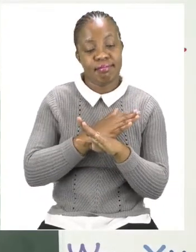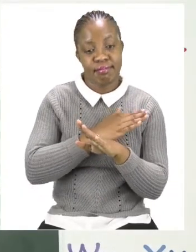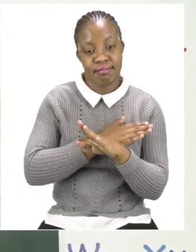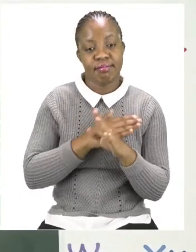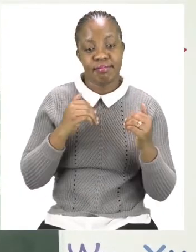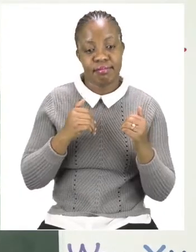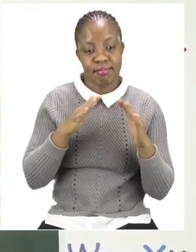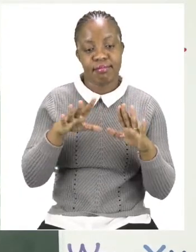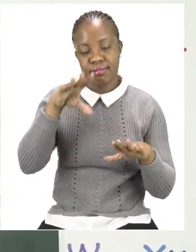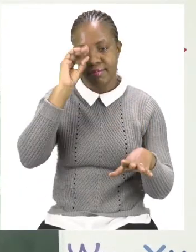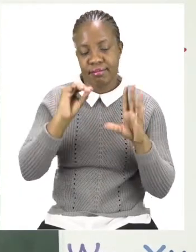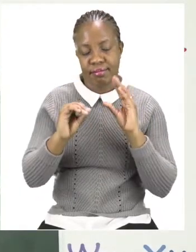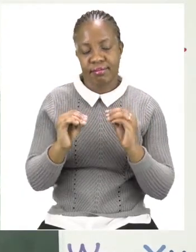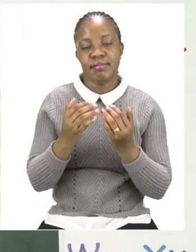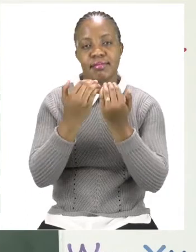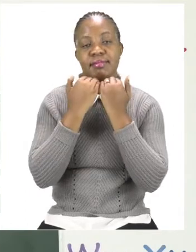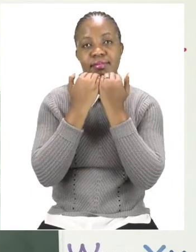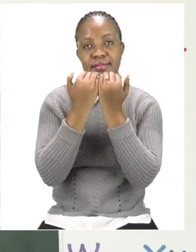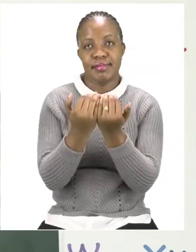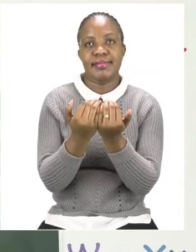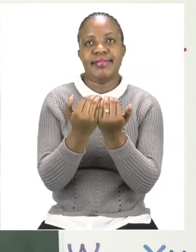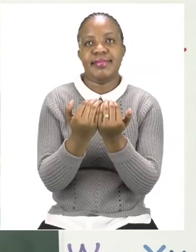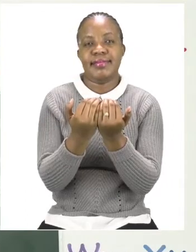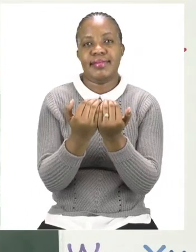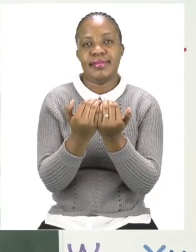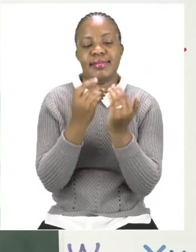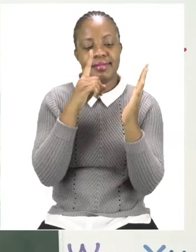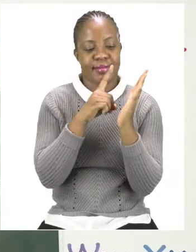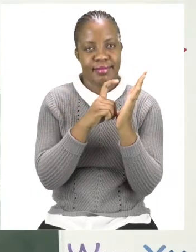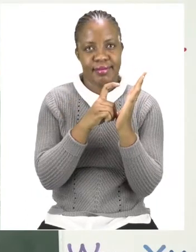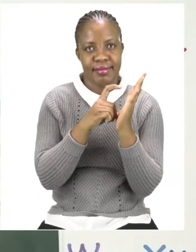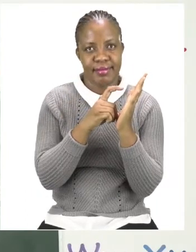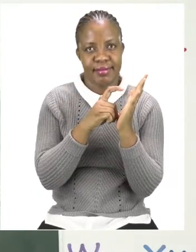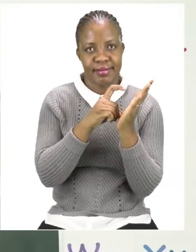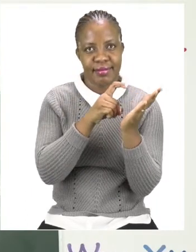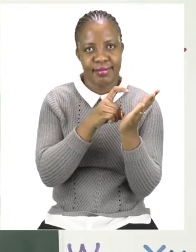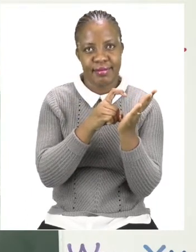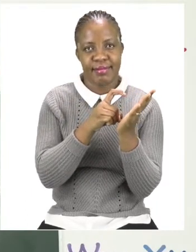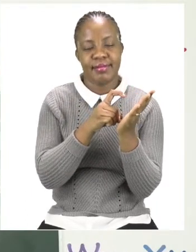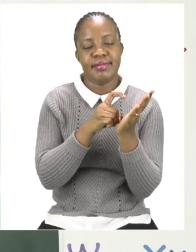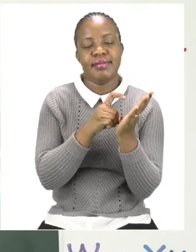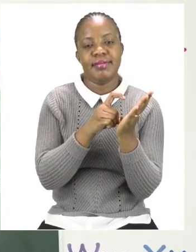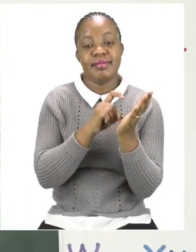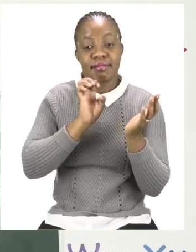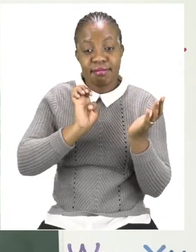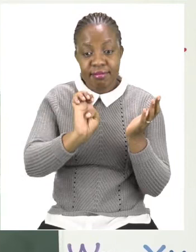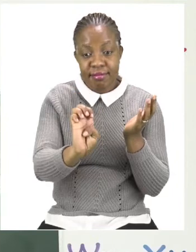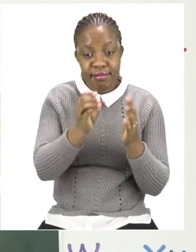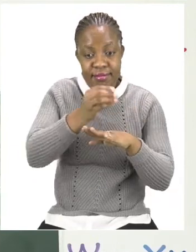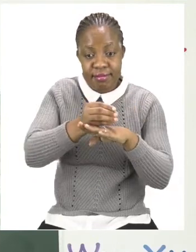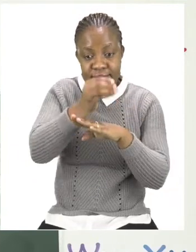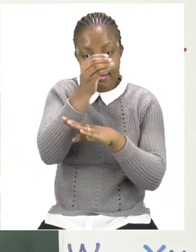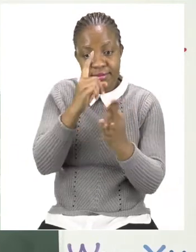2's, it's very important for us to sanitize. So take your sanitizer and